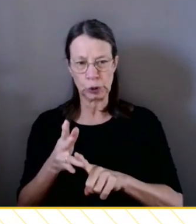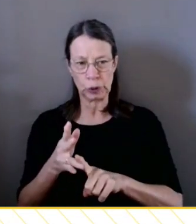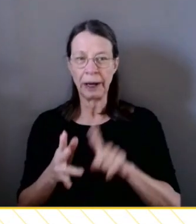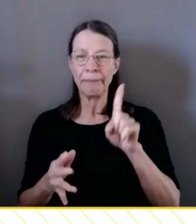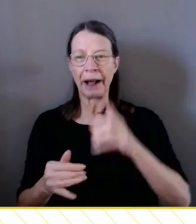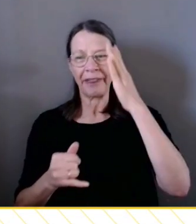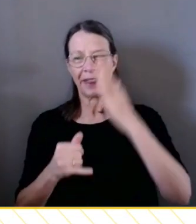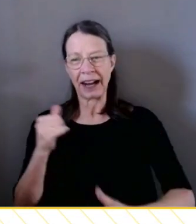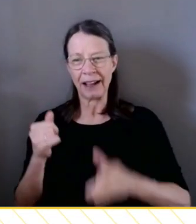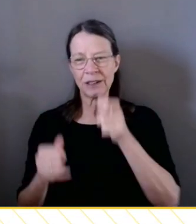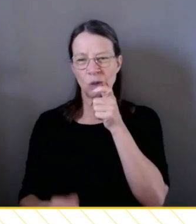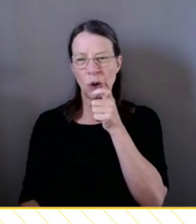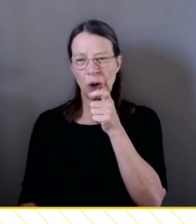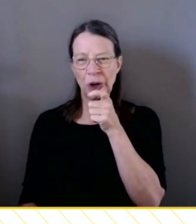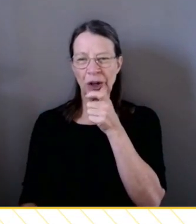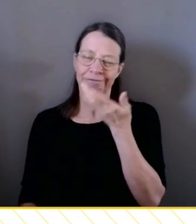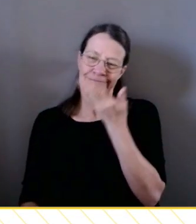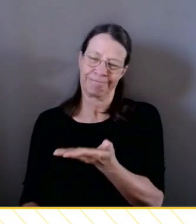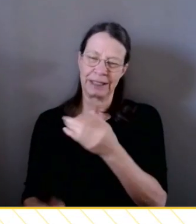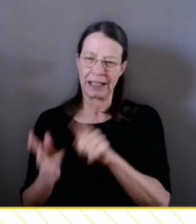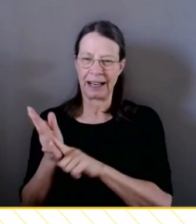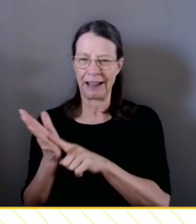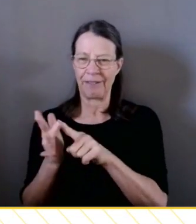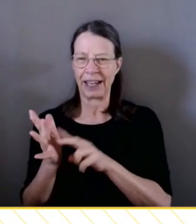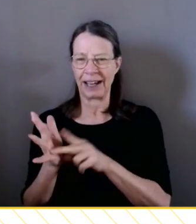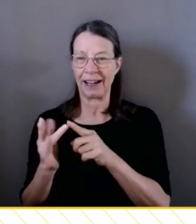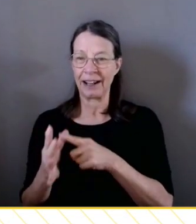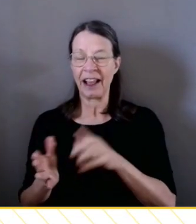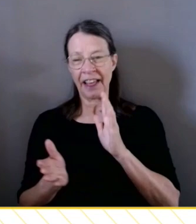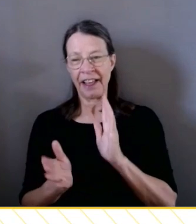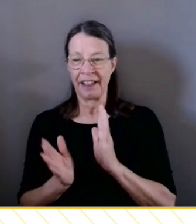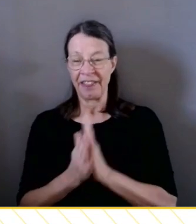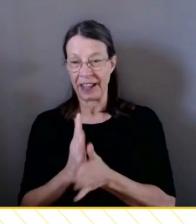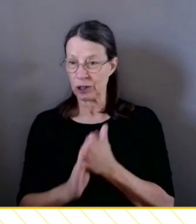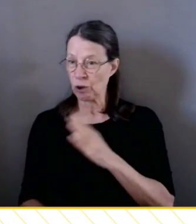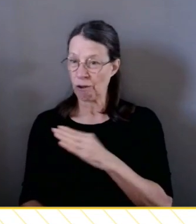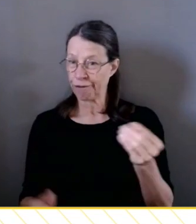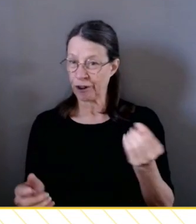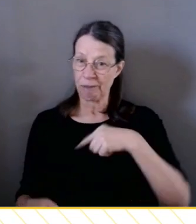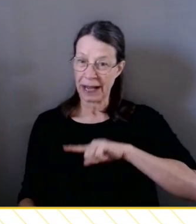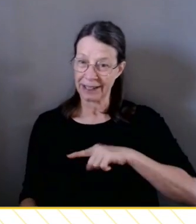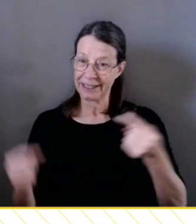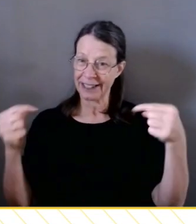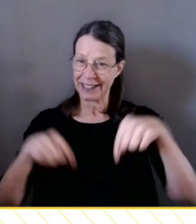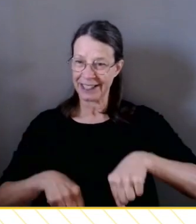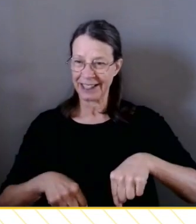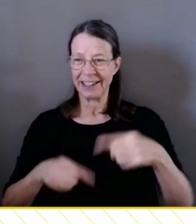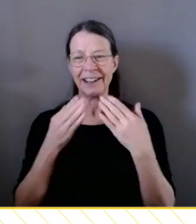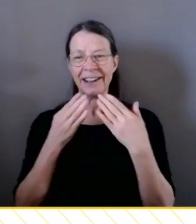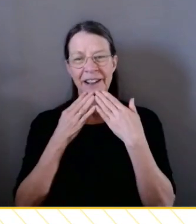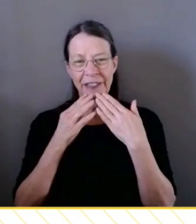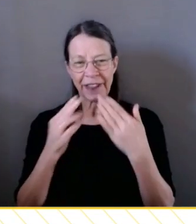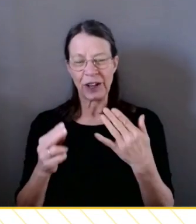should go to you, Olivia. That's it from us here. Thank you for